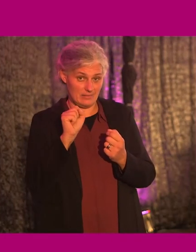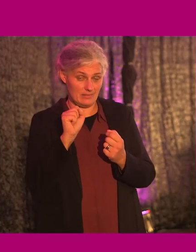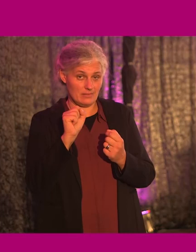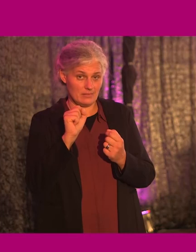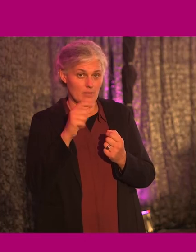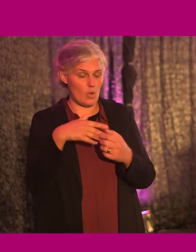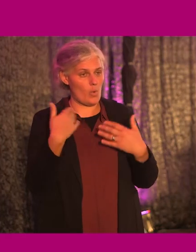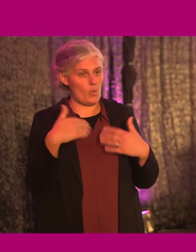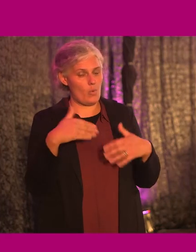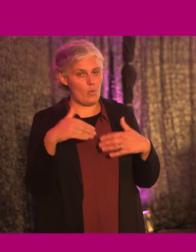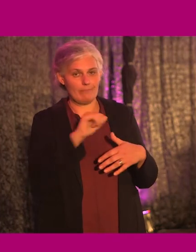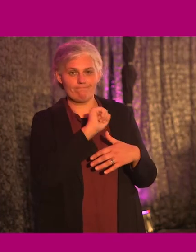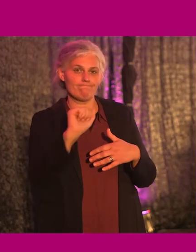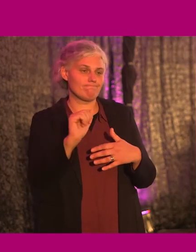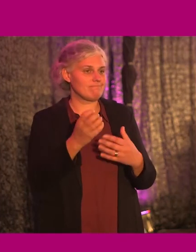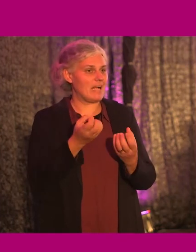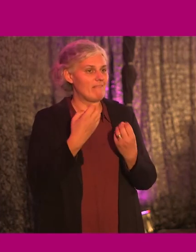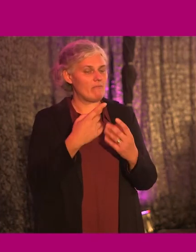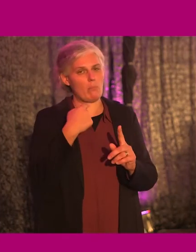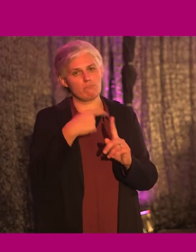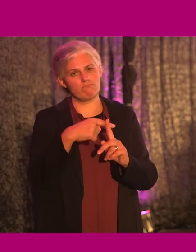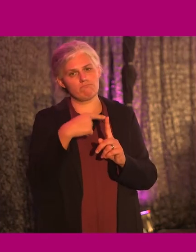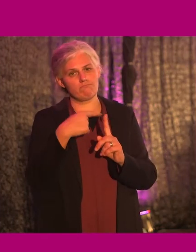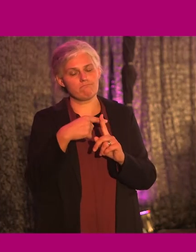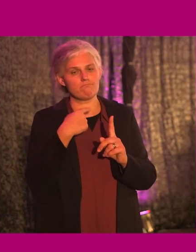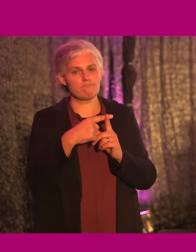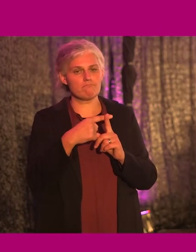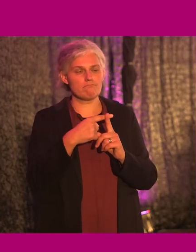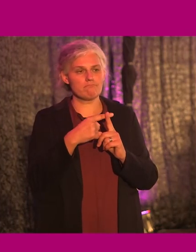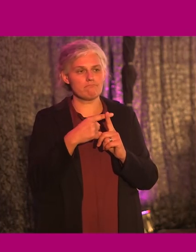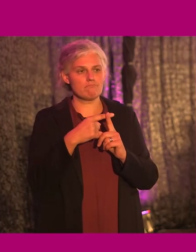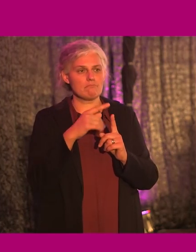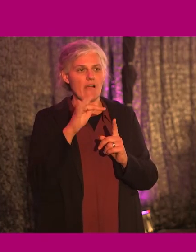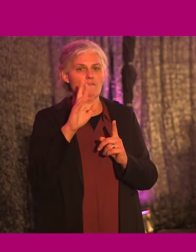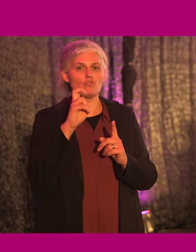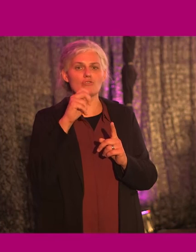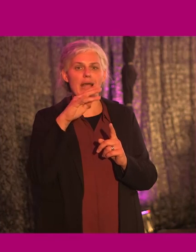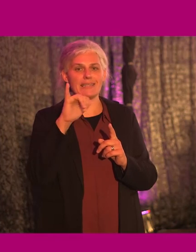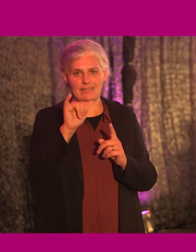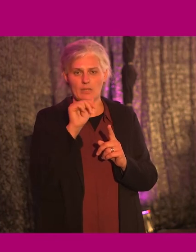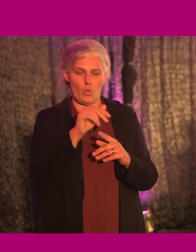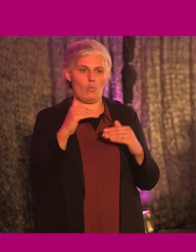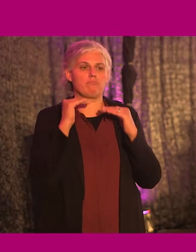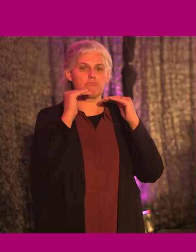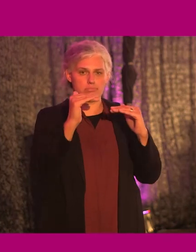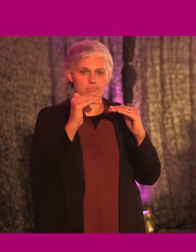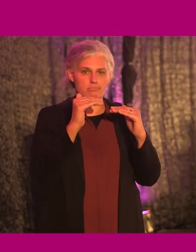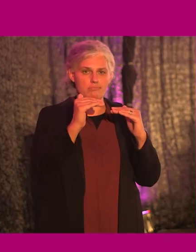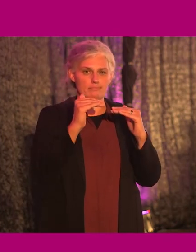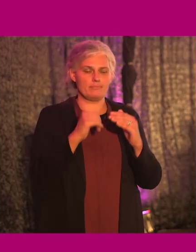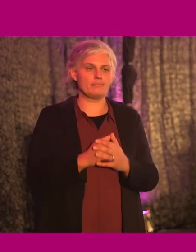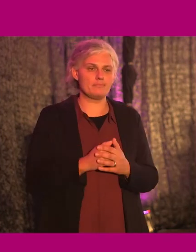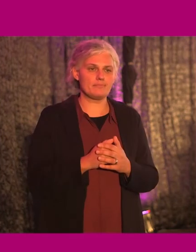been extremely, extremely positive. So from a functional functionality, it has certainly been a success,